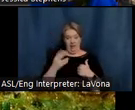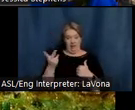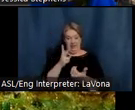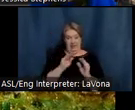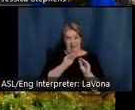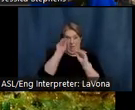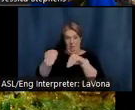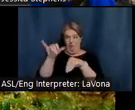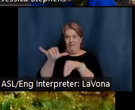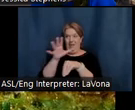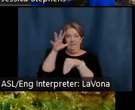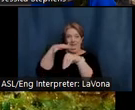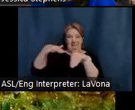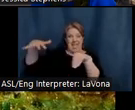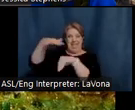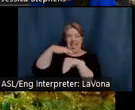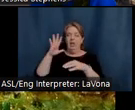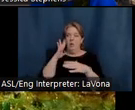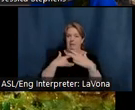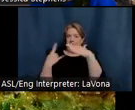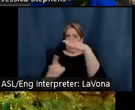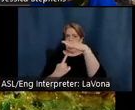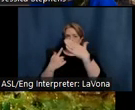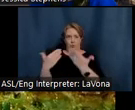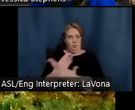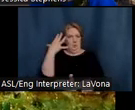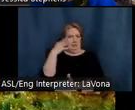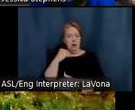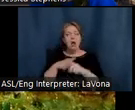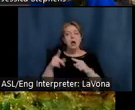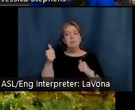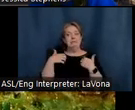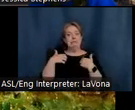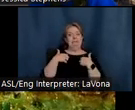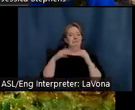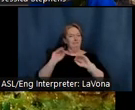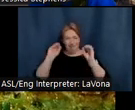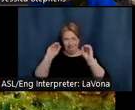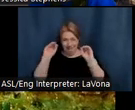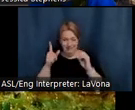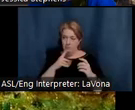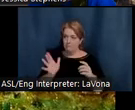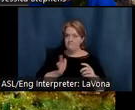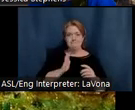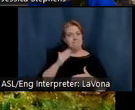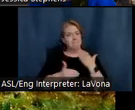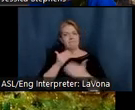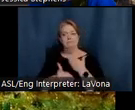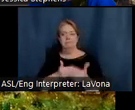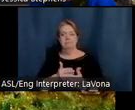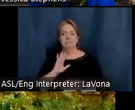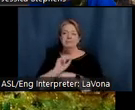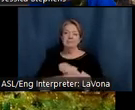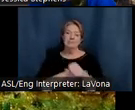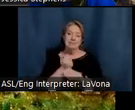anything she ever experienced, Selma didn't shy away from a challenge. In 1907, the land was